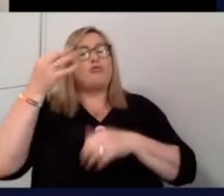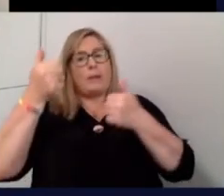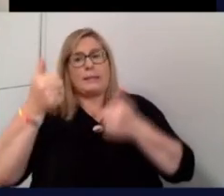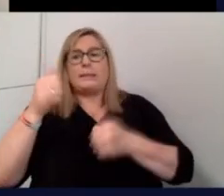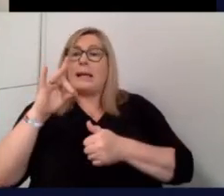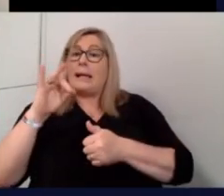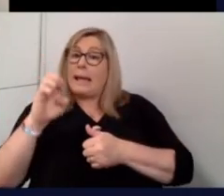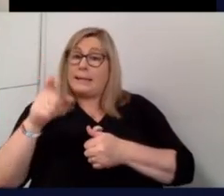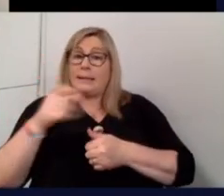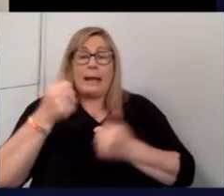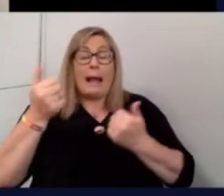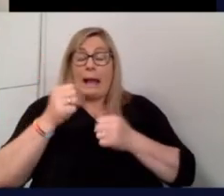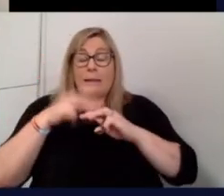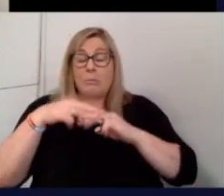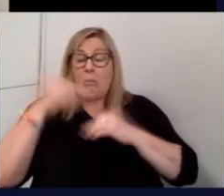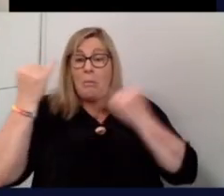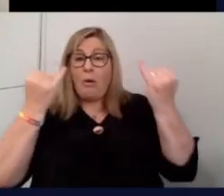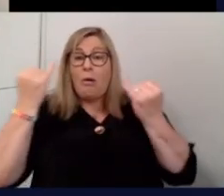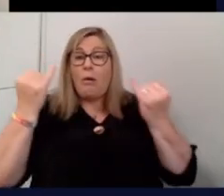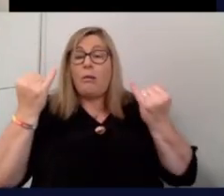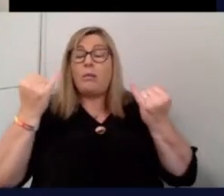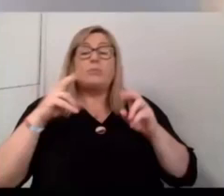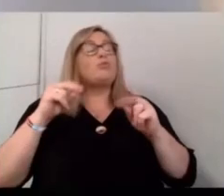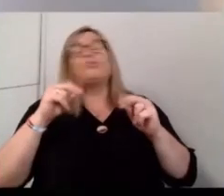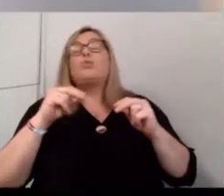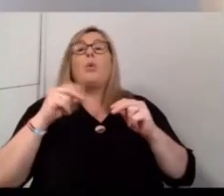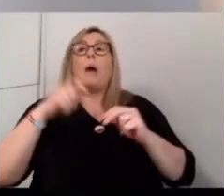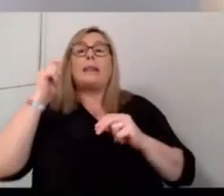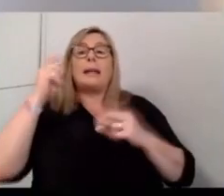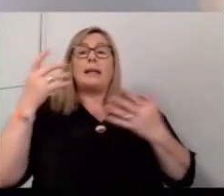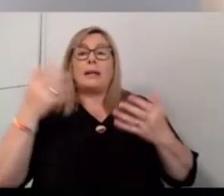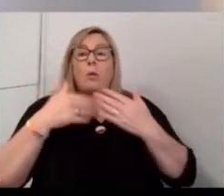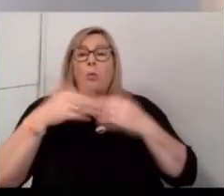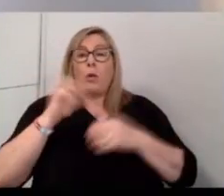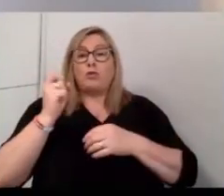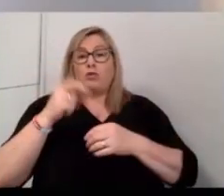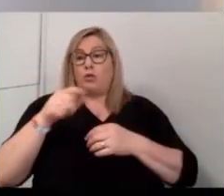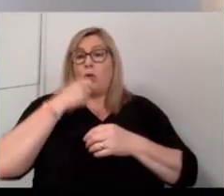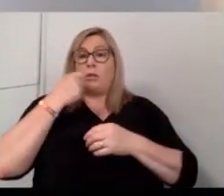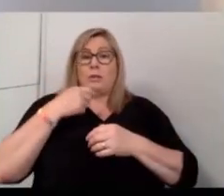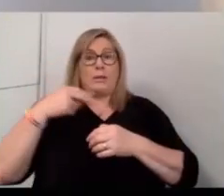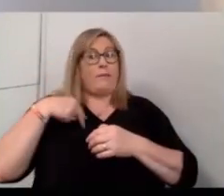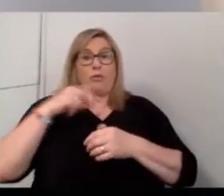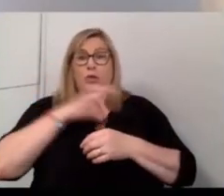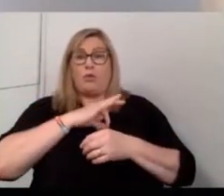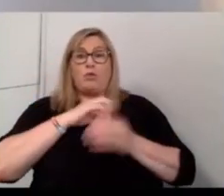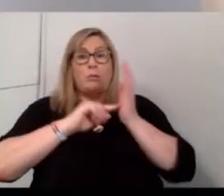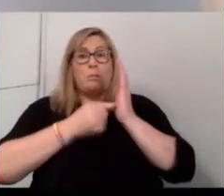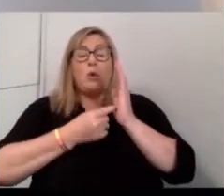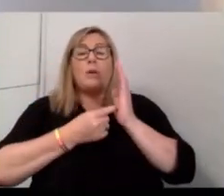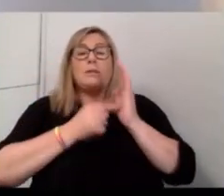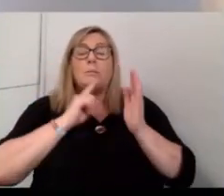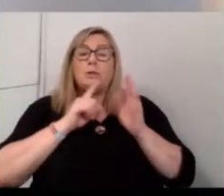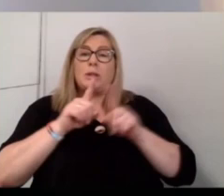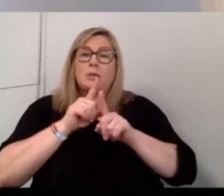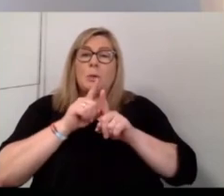further thoughts? No, I've never heard the thoughts. I think what Sean said is a very good point, but also